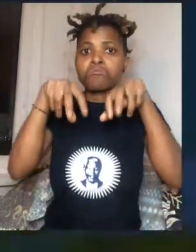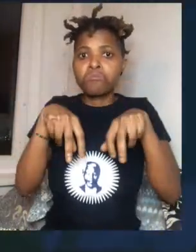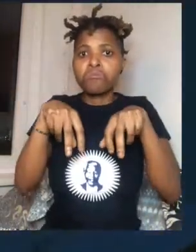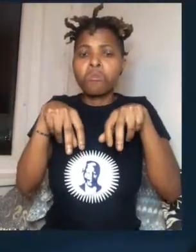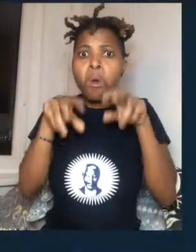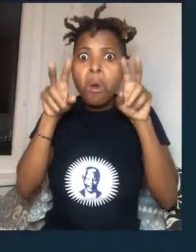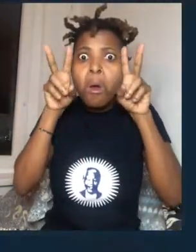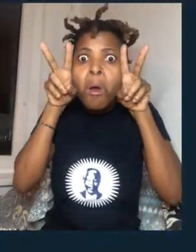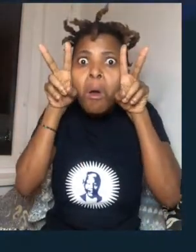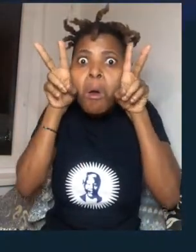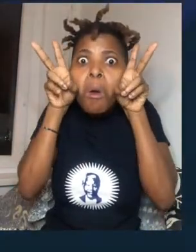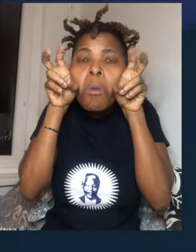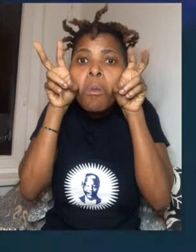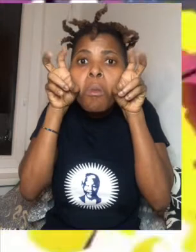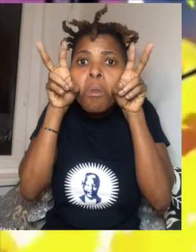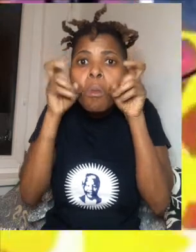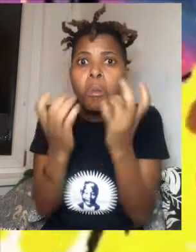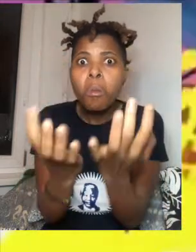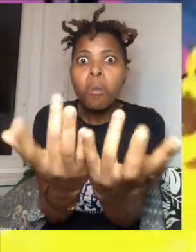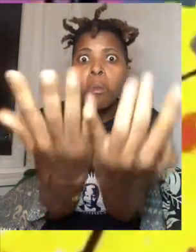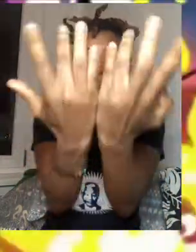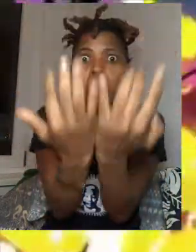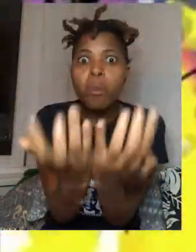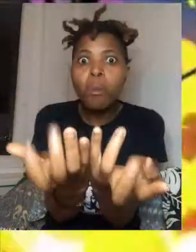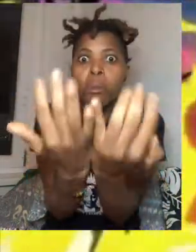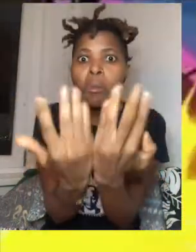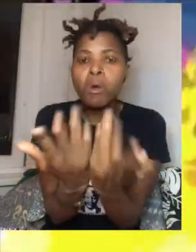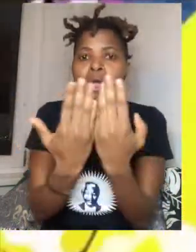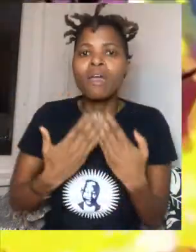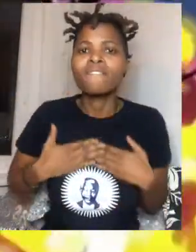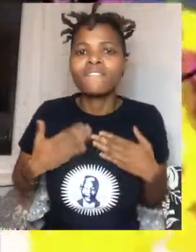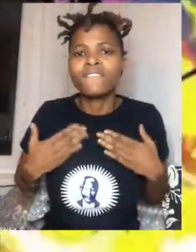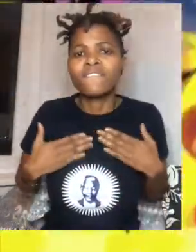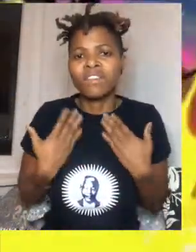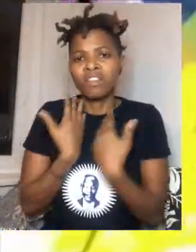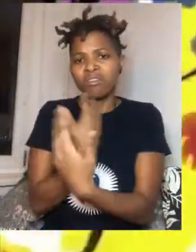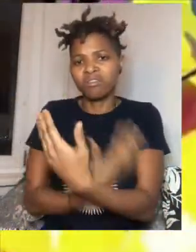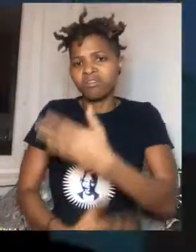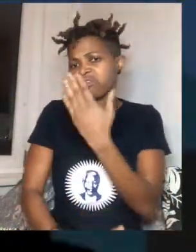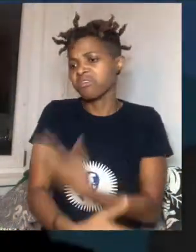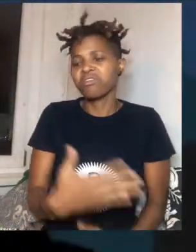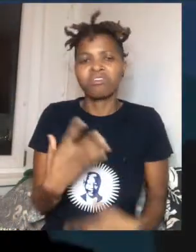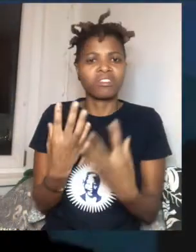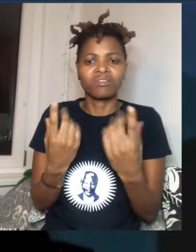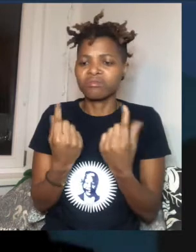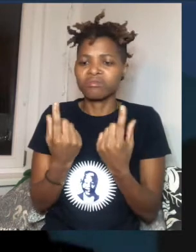watch the forest burning and they feel very overwhelmed, very powerless.